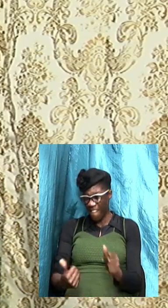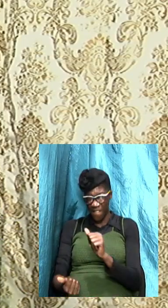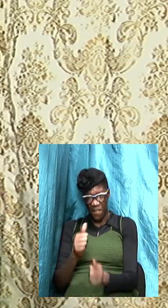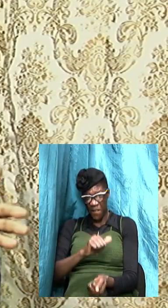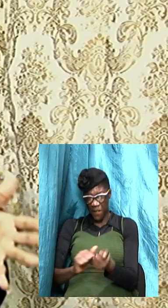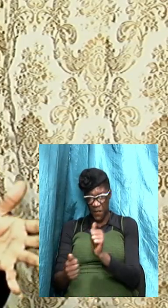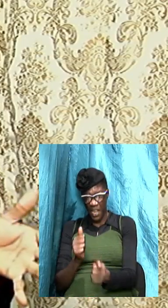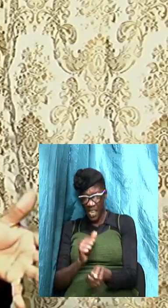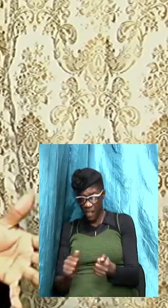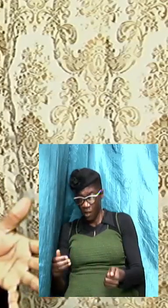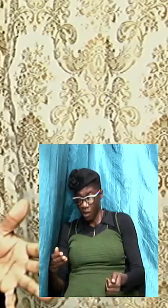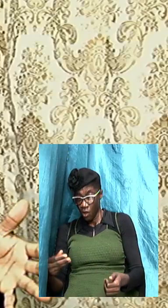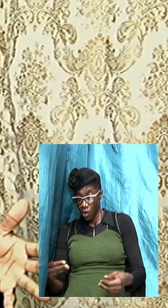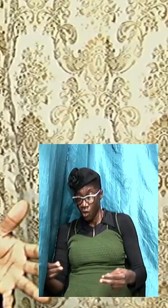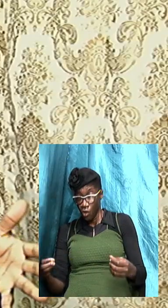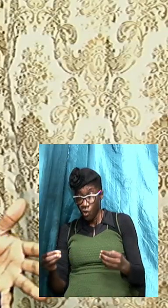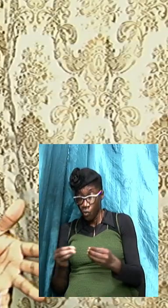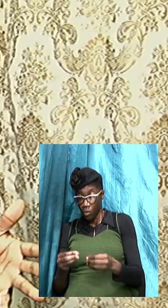have to fight with your conscience yet